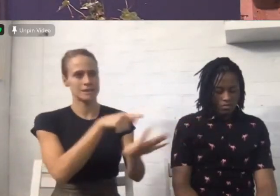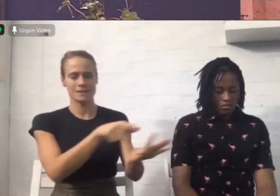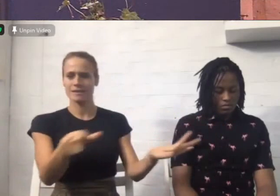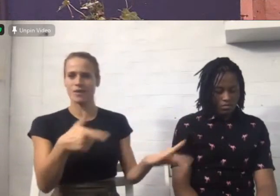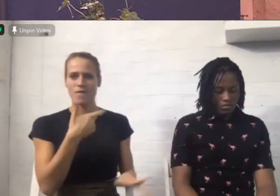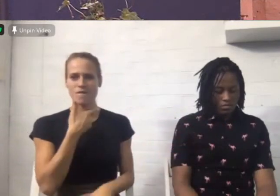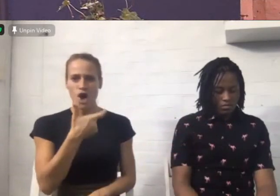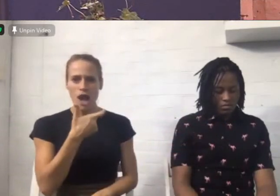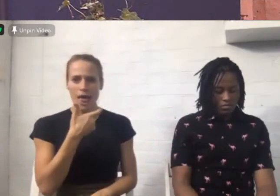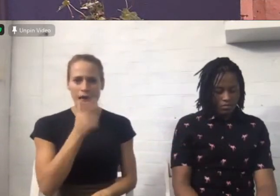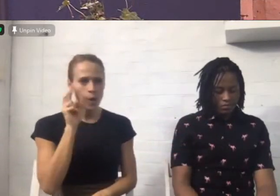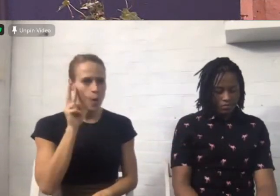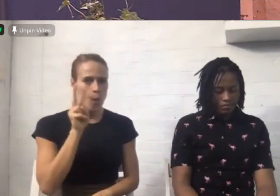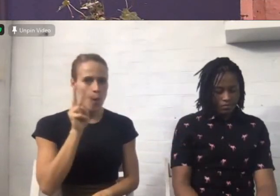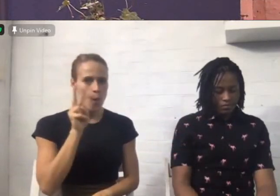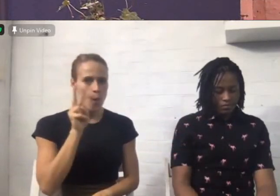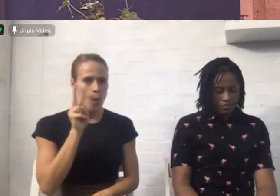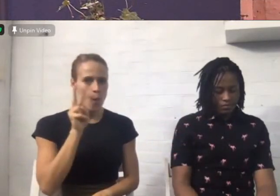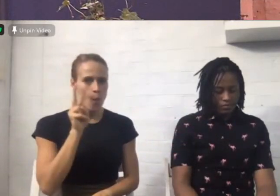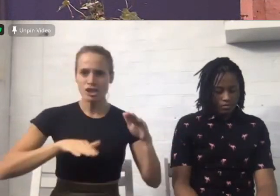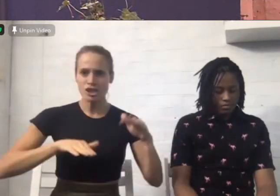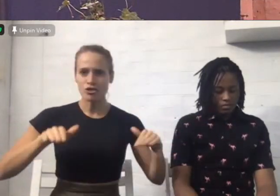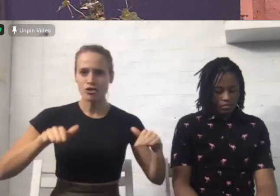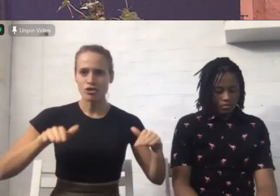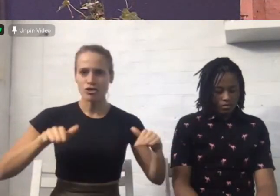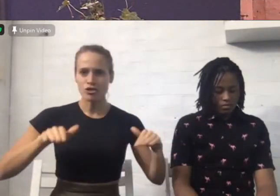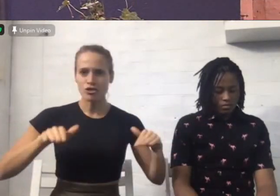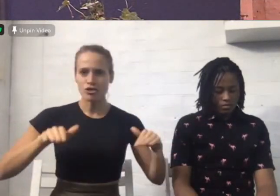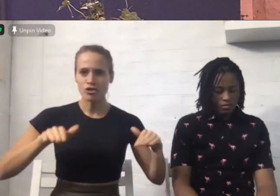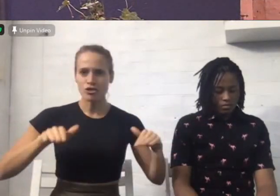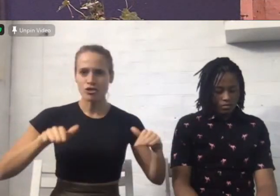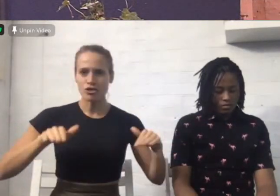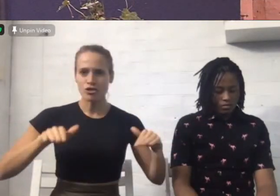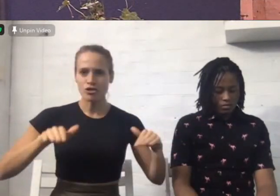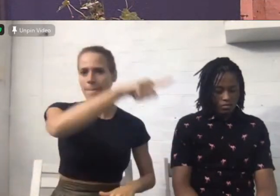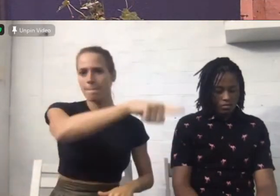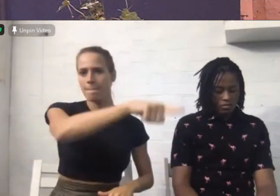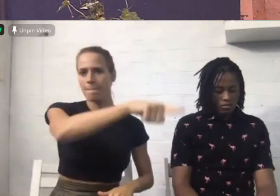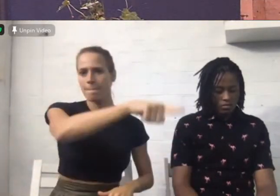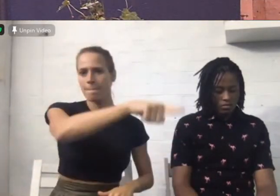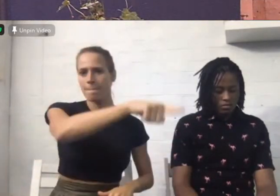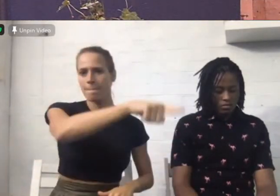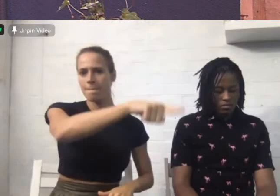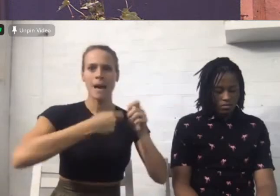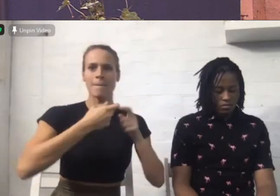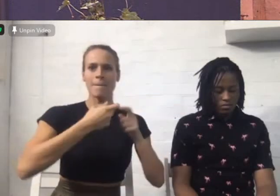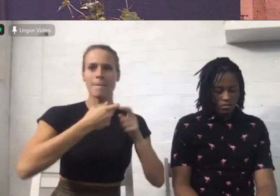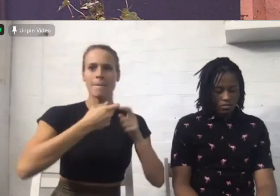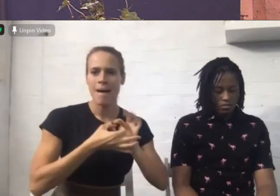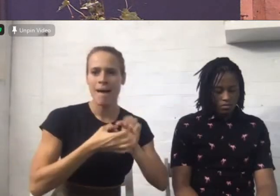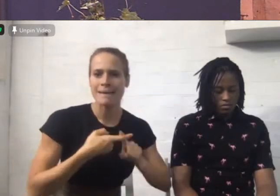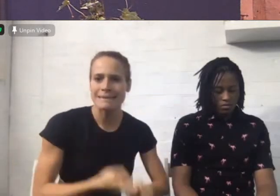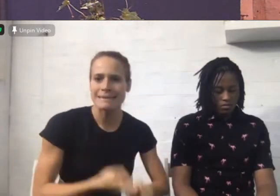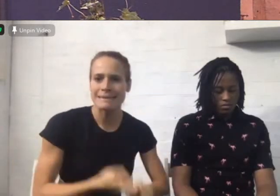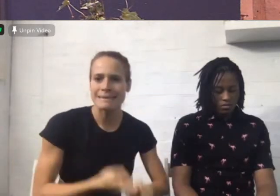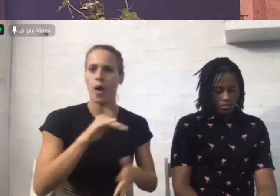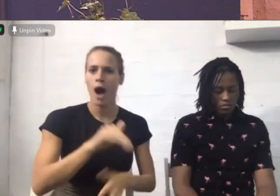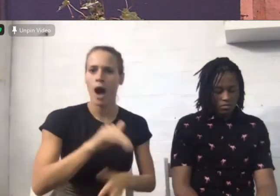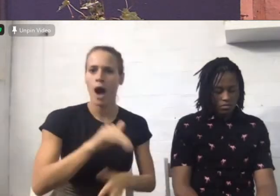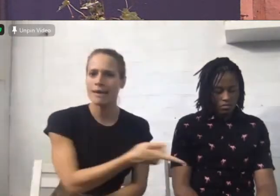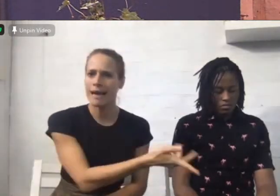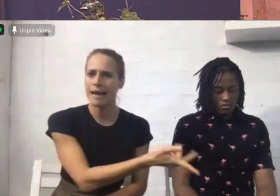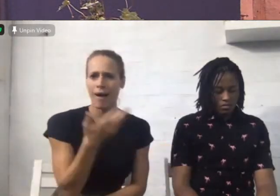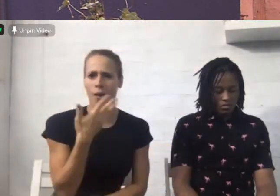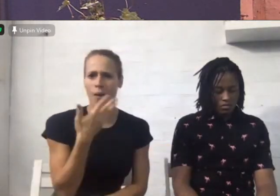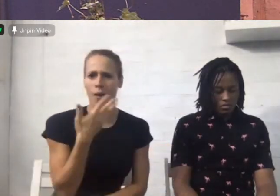any people with grown up children seen this thing happen yeah you know what I'm talking about and I said